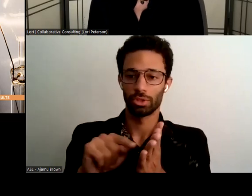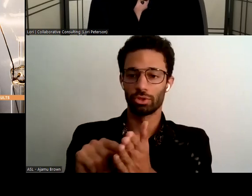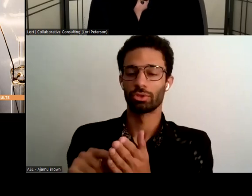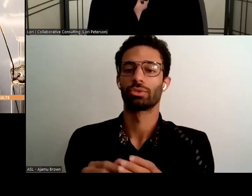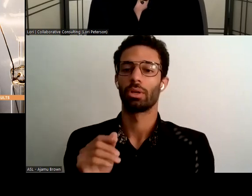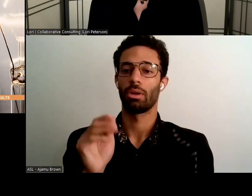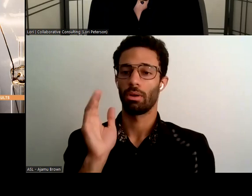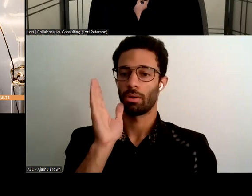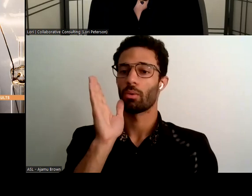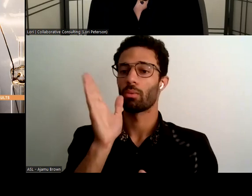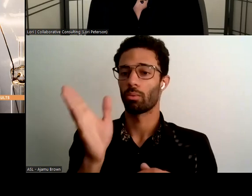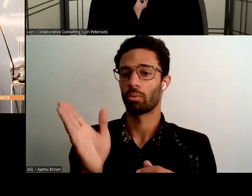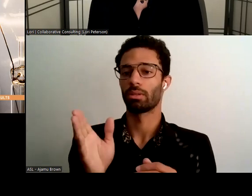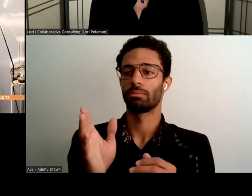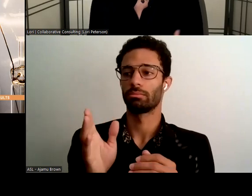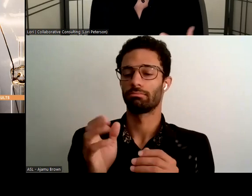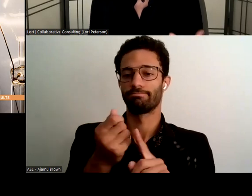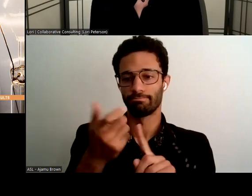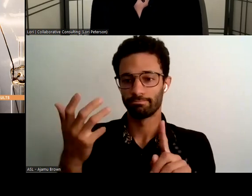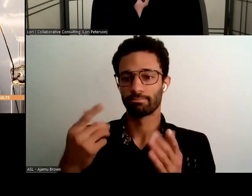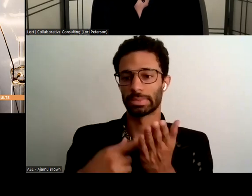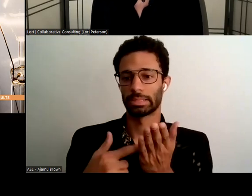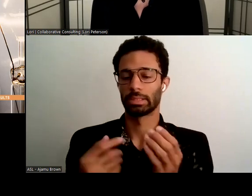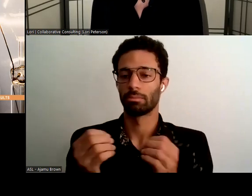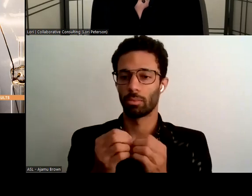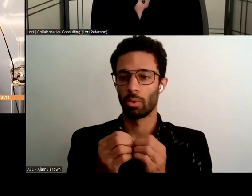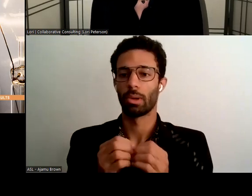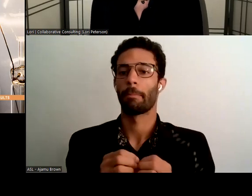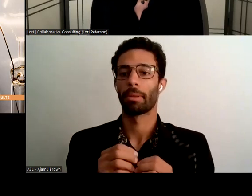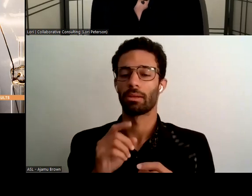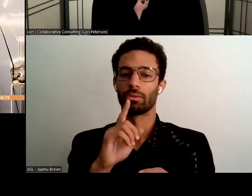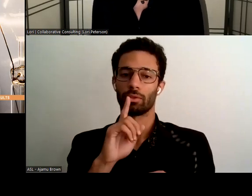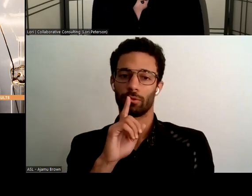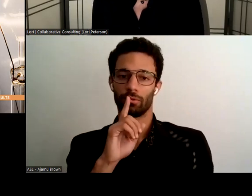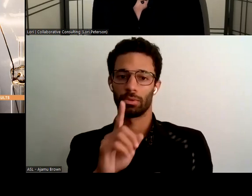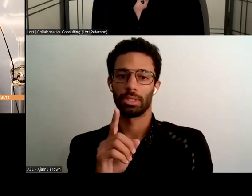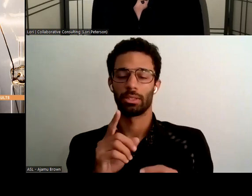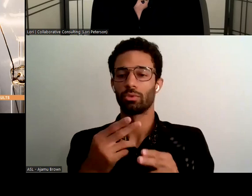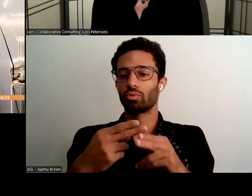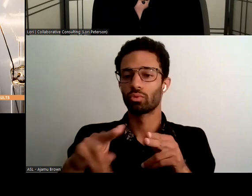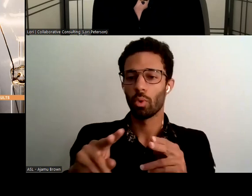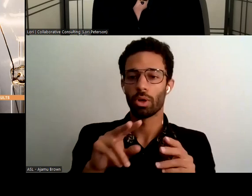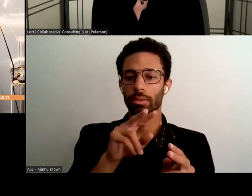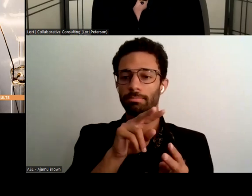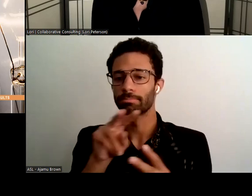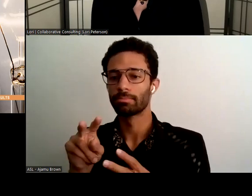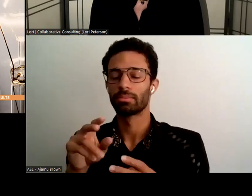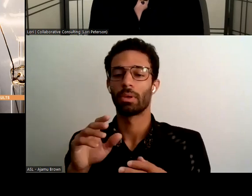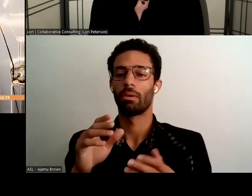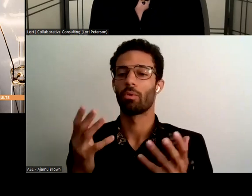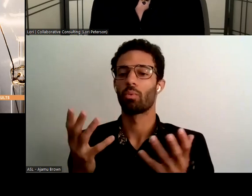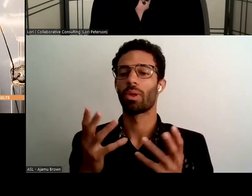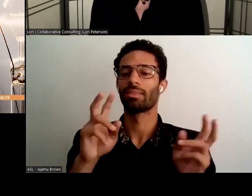more about in just a moment and it's a glimpse into the interview themes from all 33